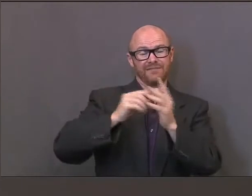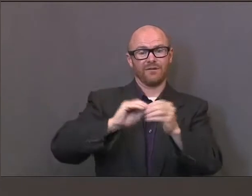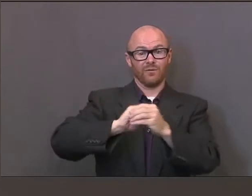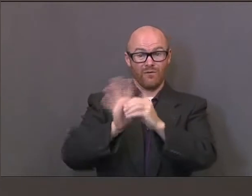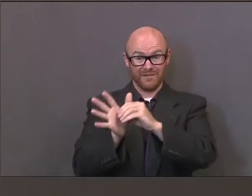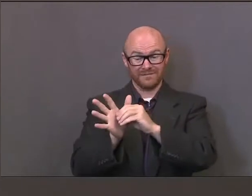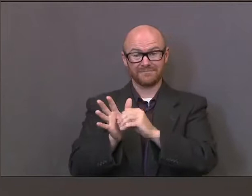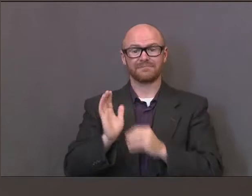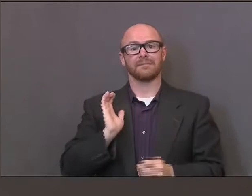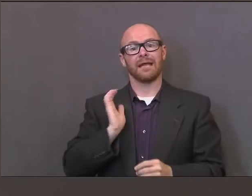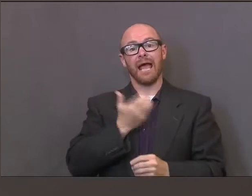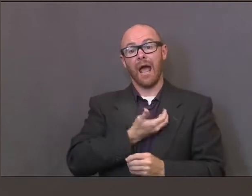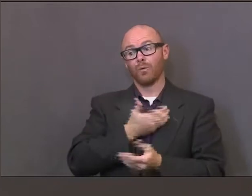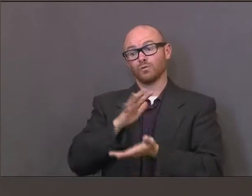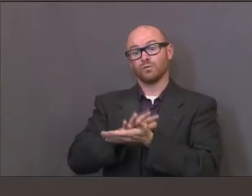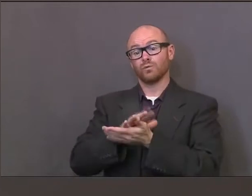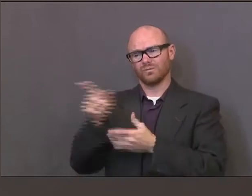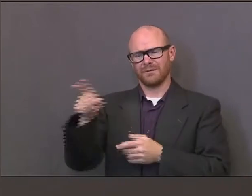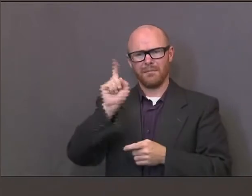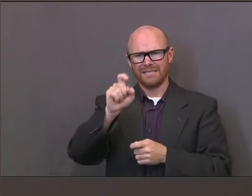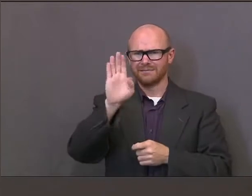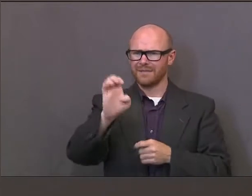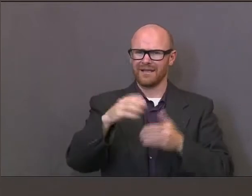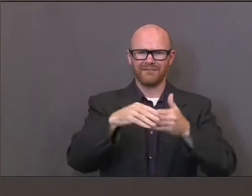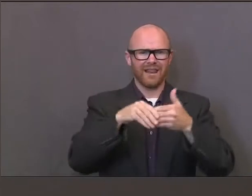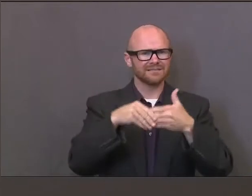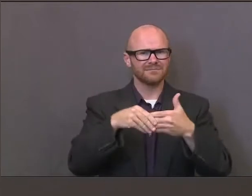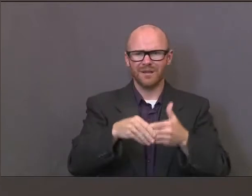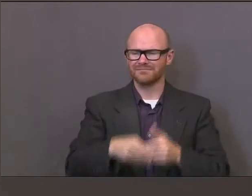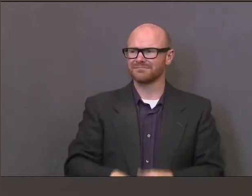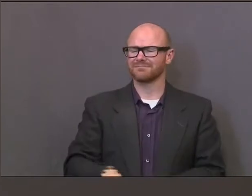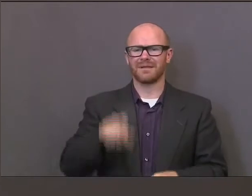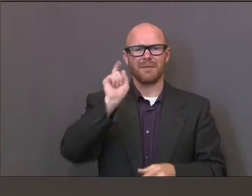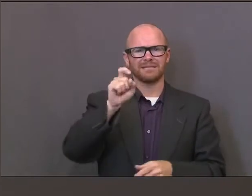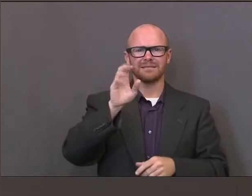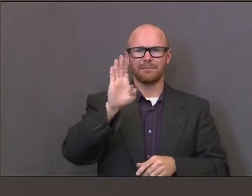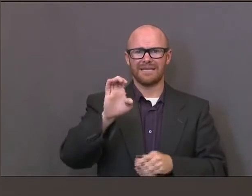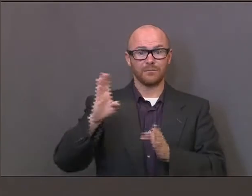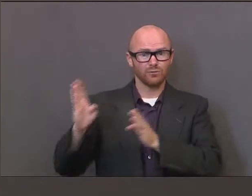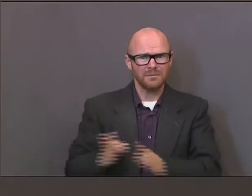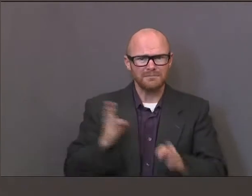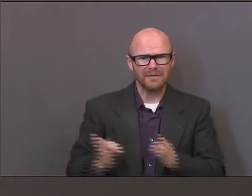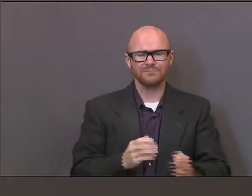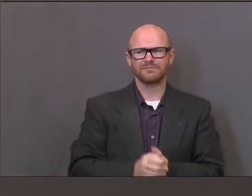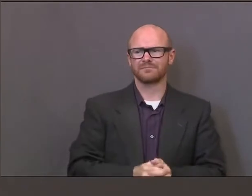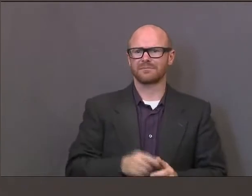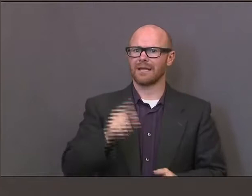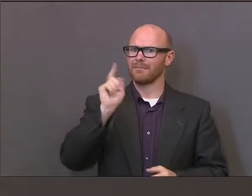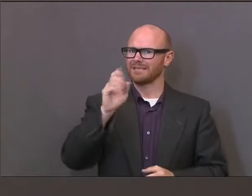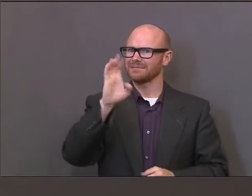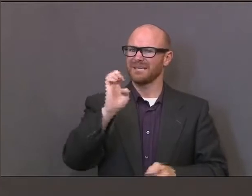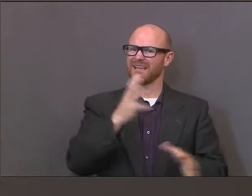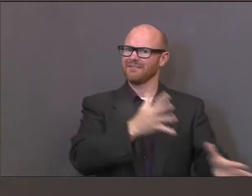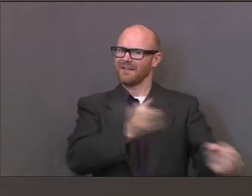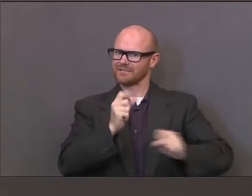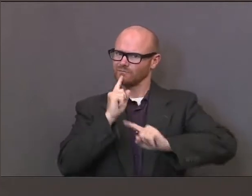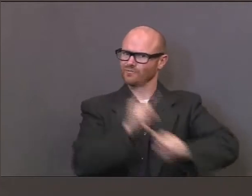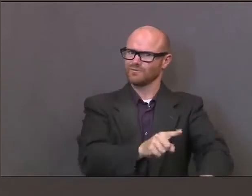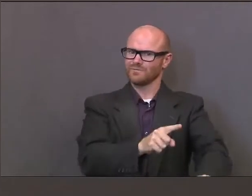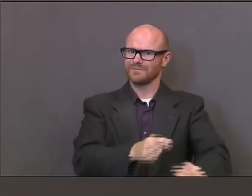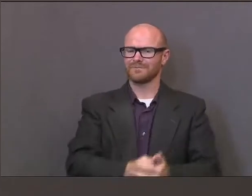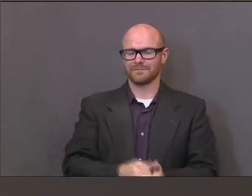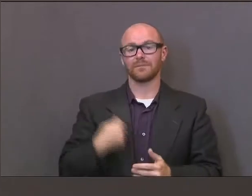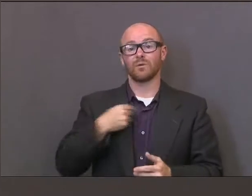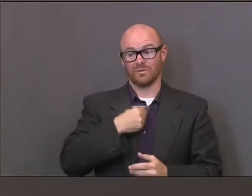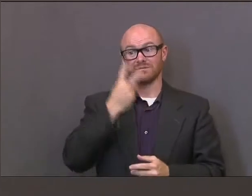fact that our schools need to be flexible, prepared, and nimble. We saw districts and charters work